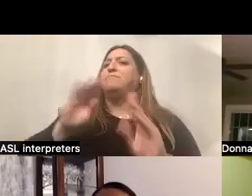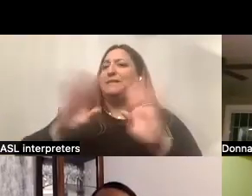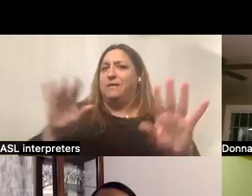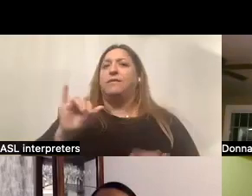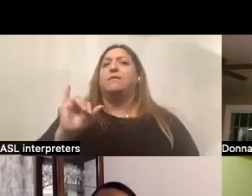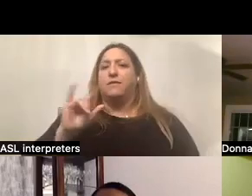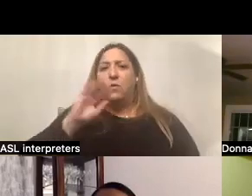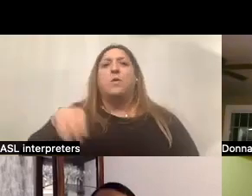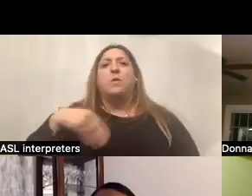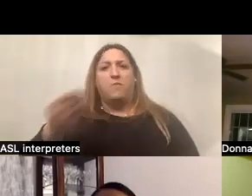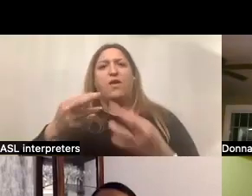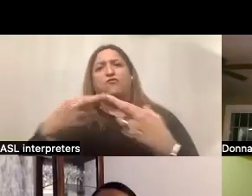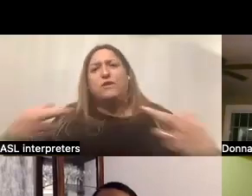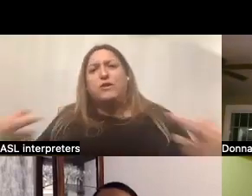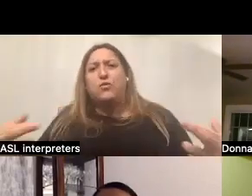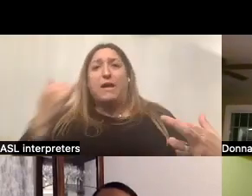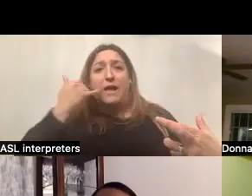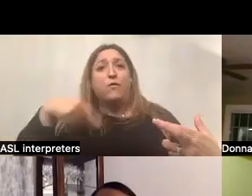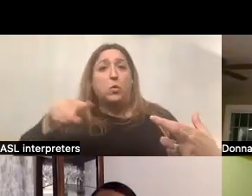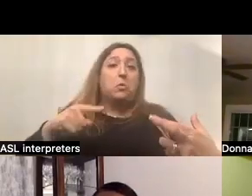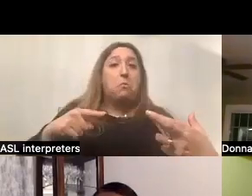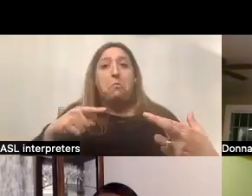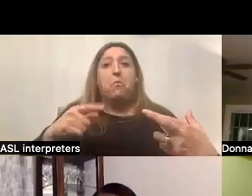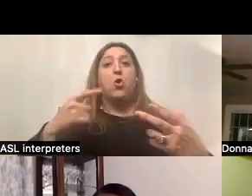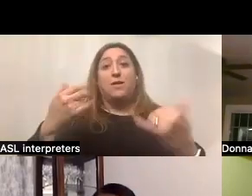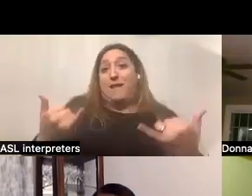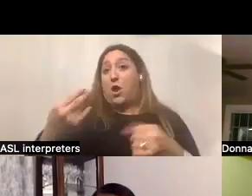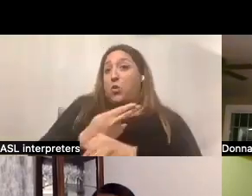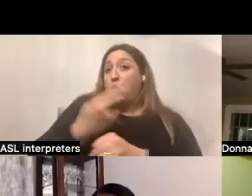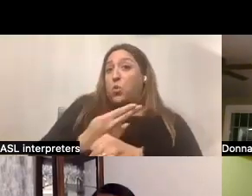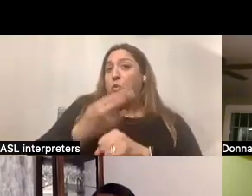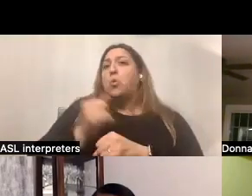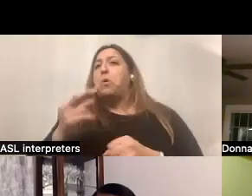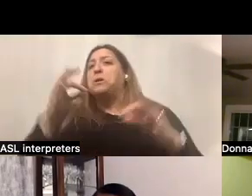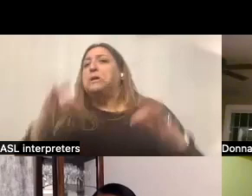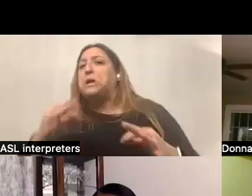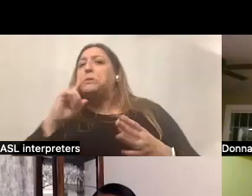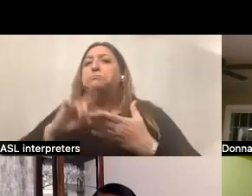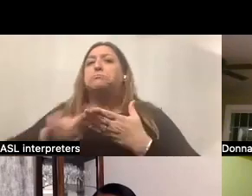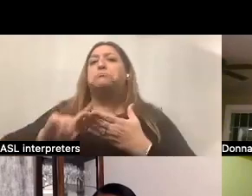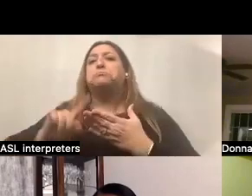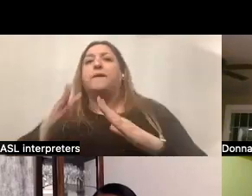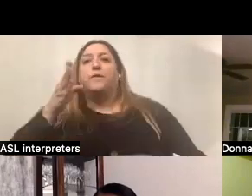resources if this is a method that you either currently use or decide to explore in the future.